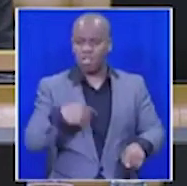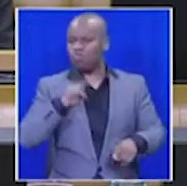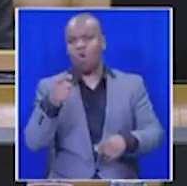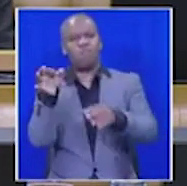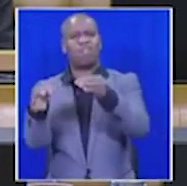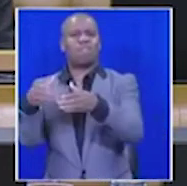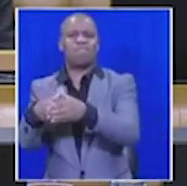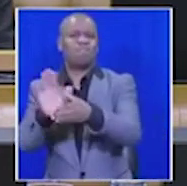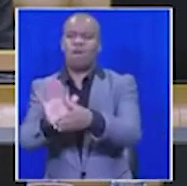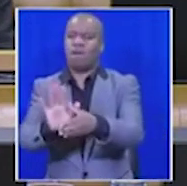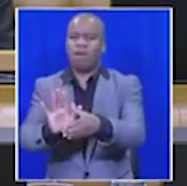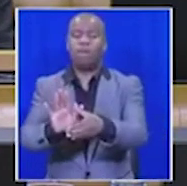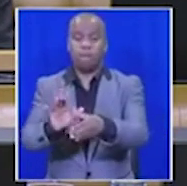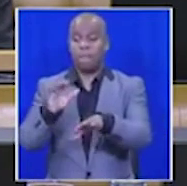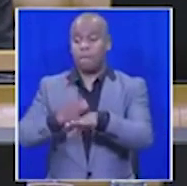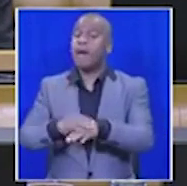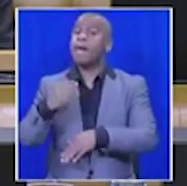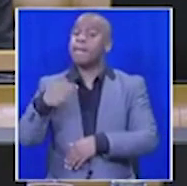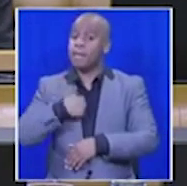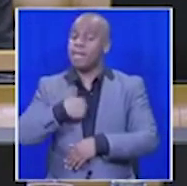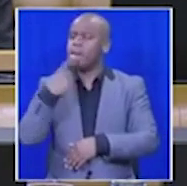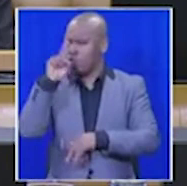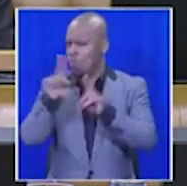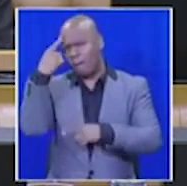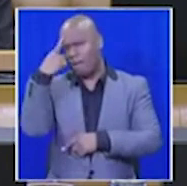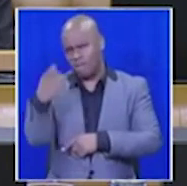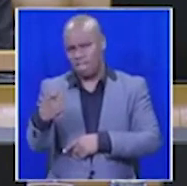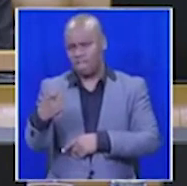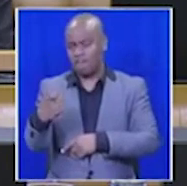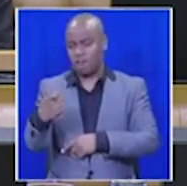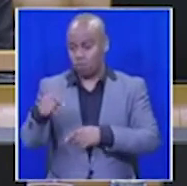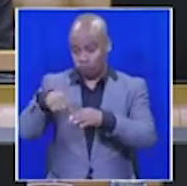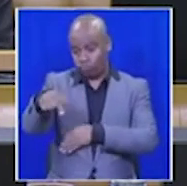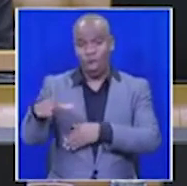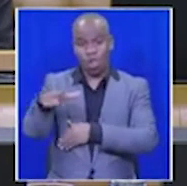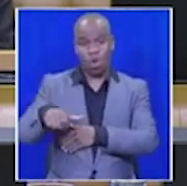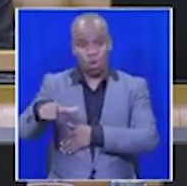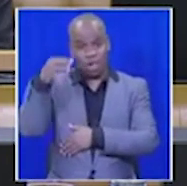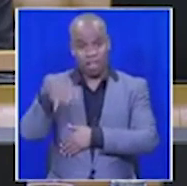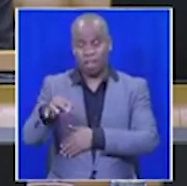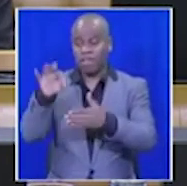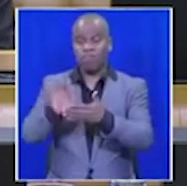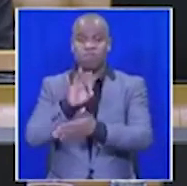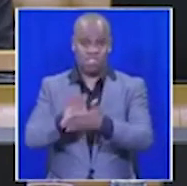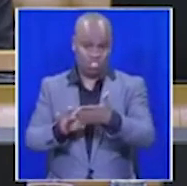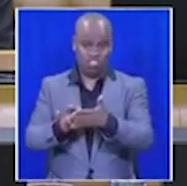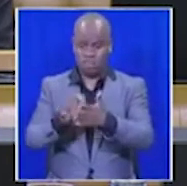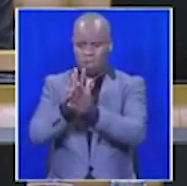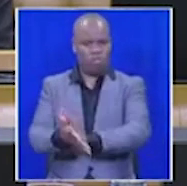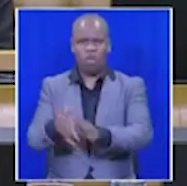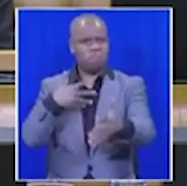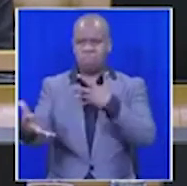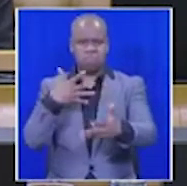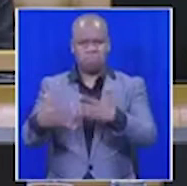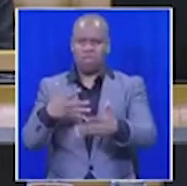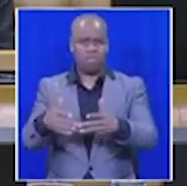live in our country. And therefore, I do not believe that the coming local government elections will be jeopardized in any way